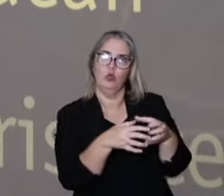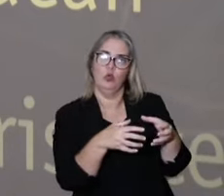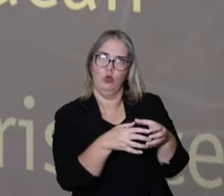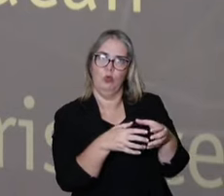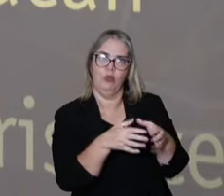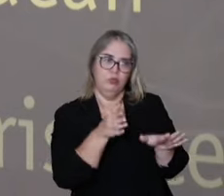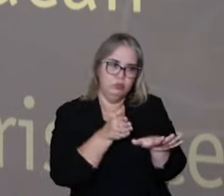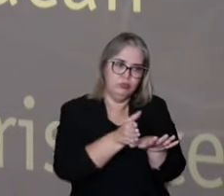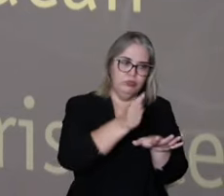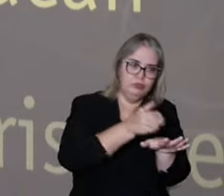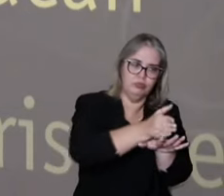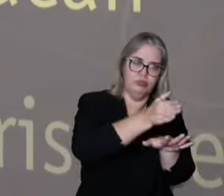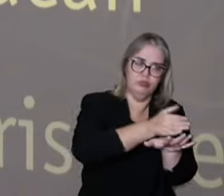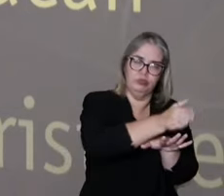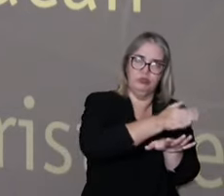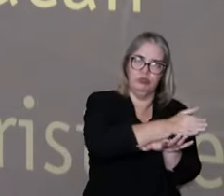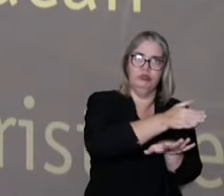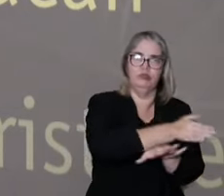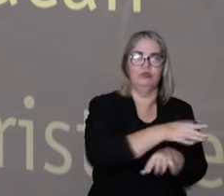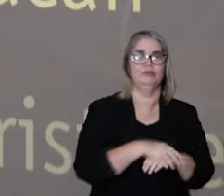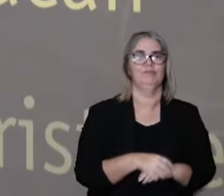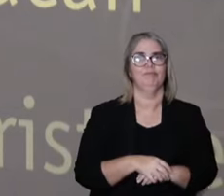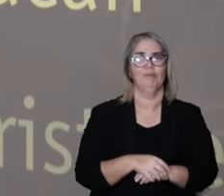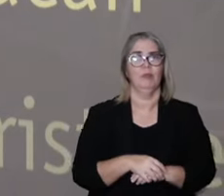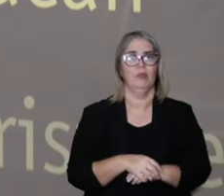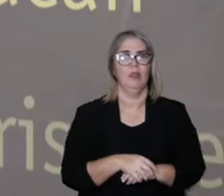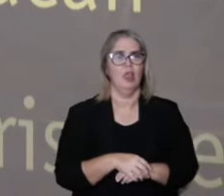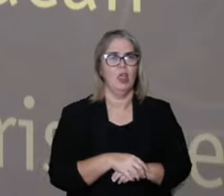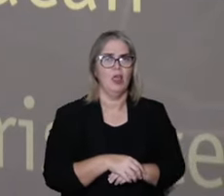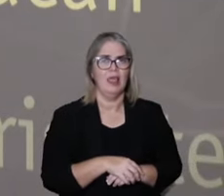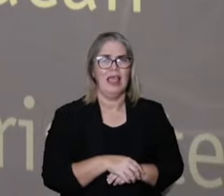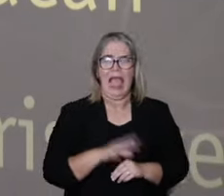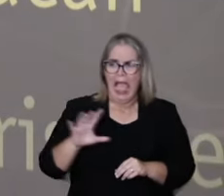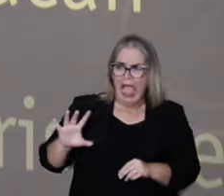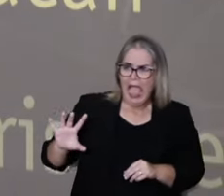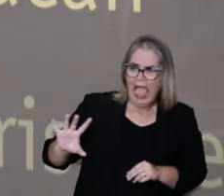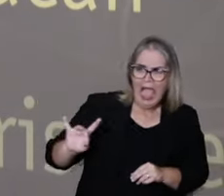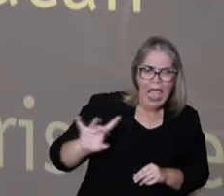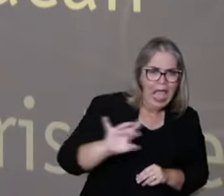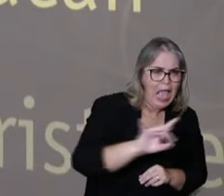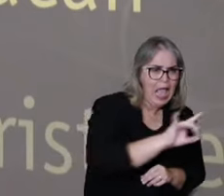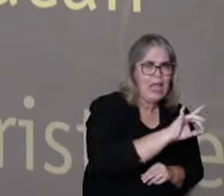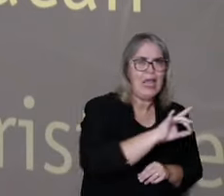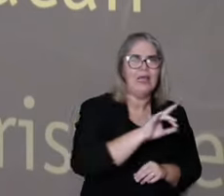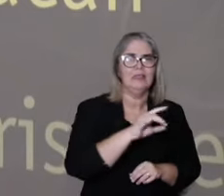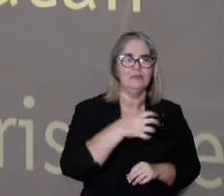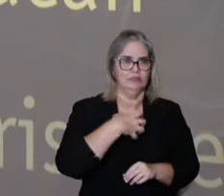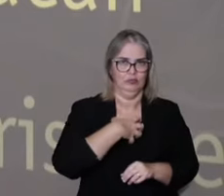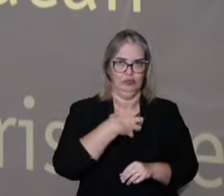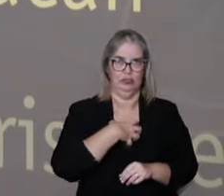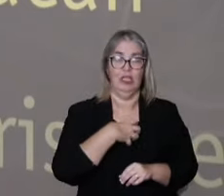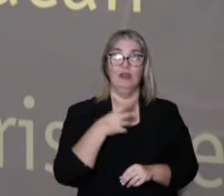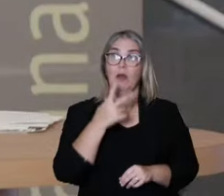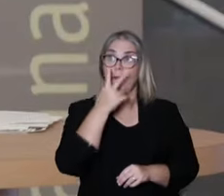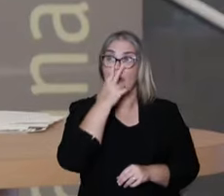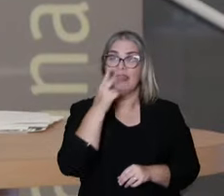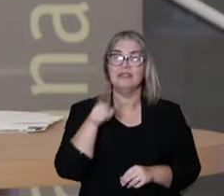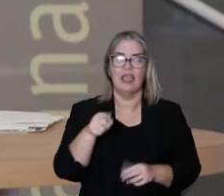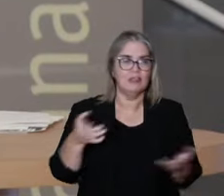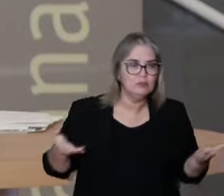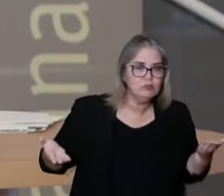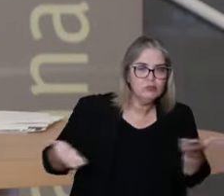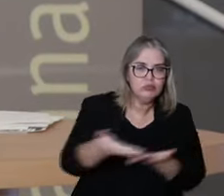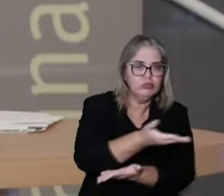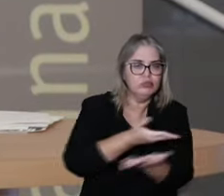and shared clinical practice. And all those methodologies dialogue and are in contact